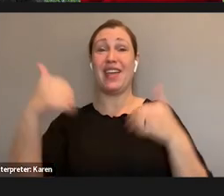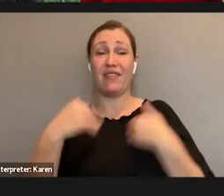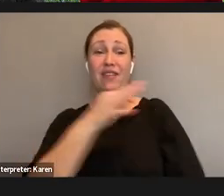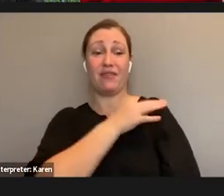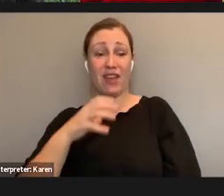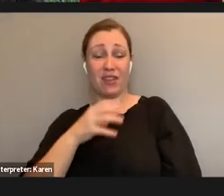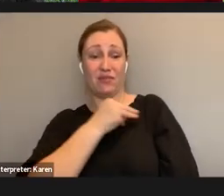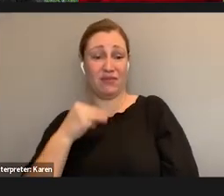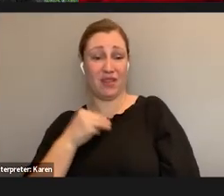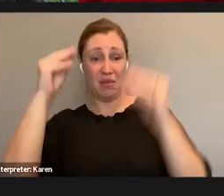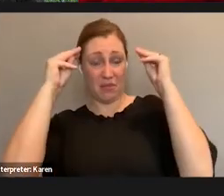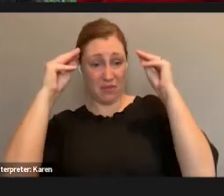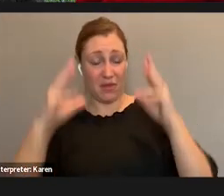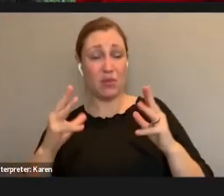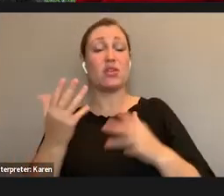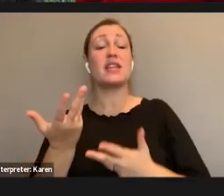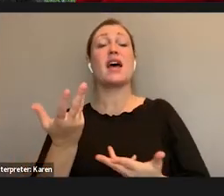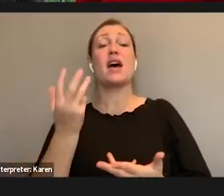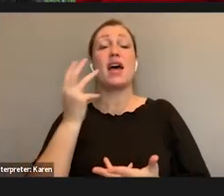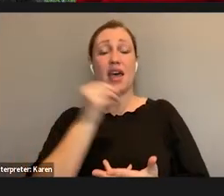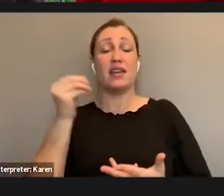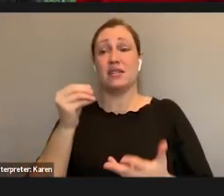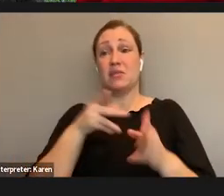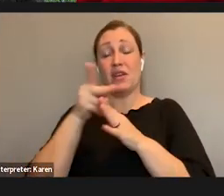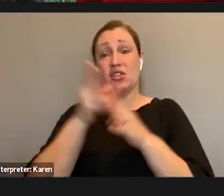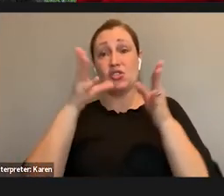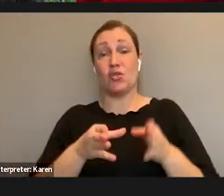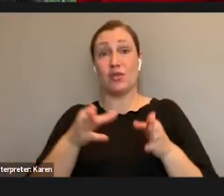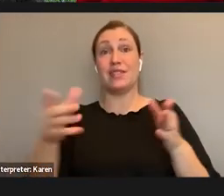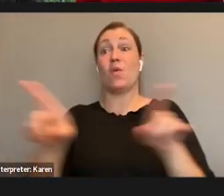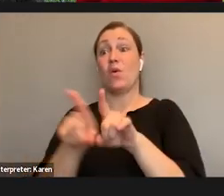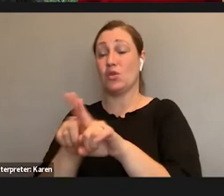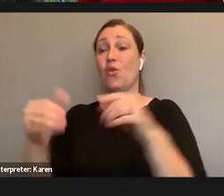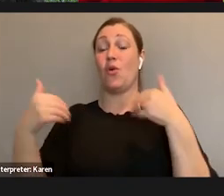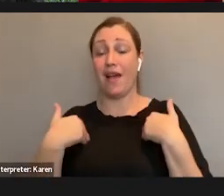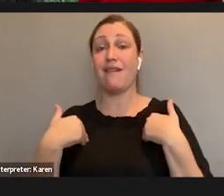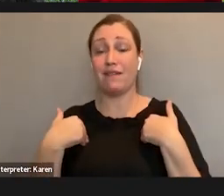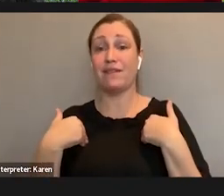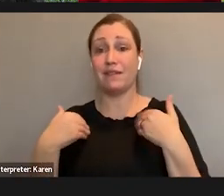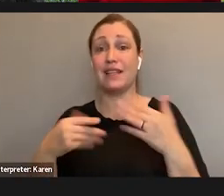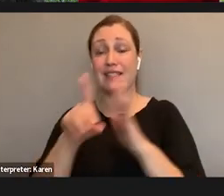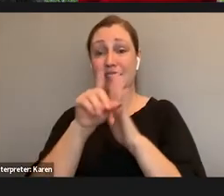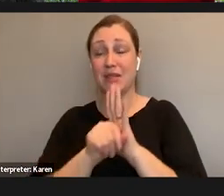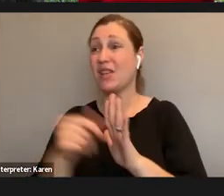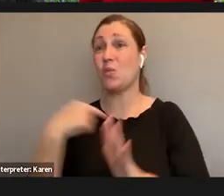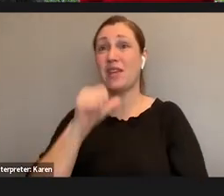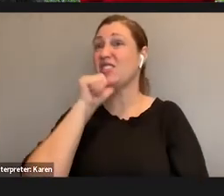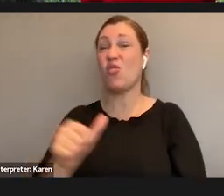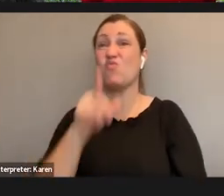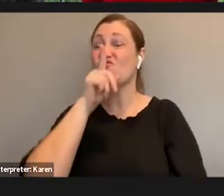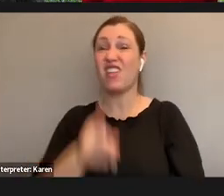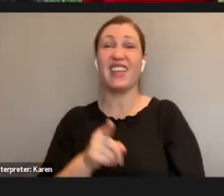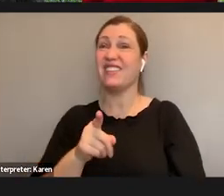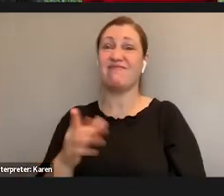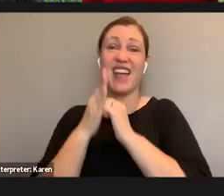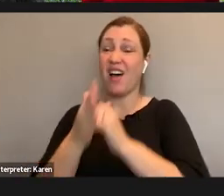out there that have disabilities as well. And we don't do a very good job of supporting them either. So, you know,